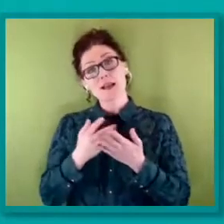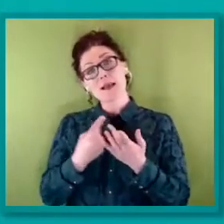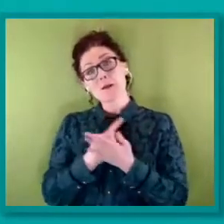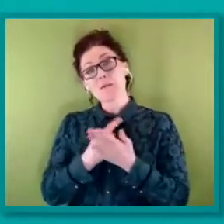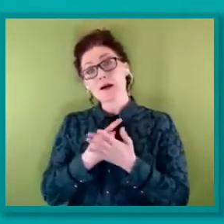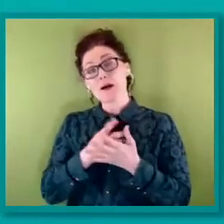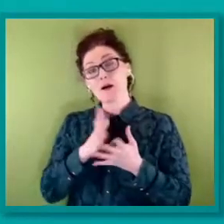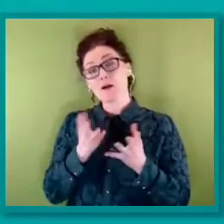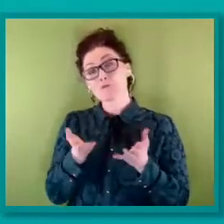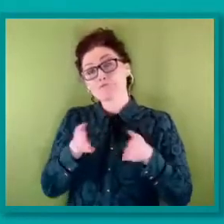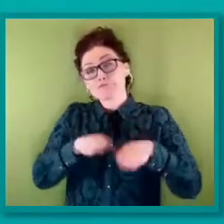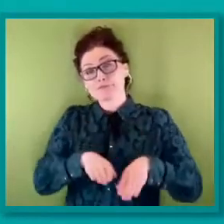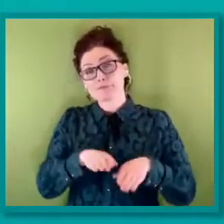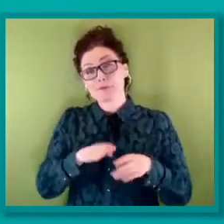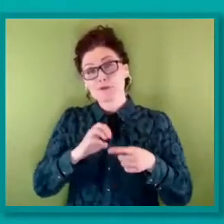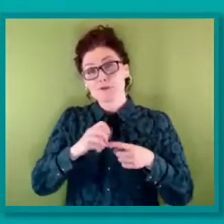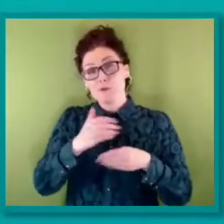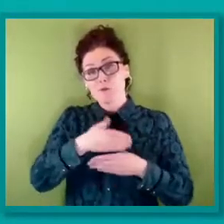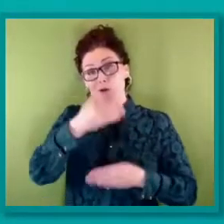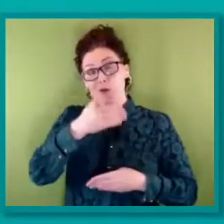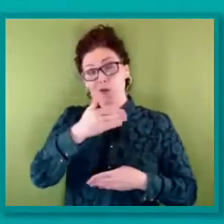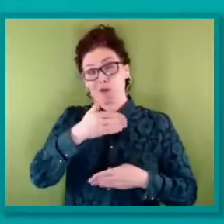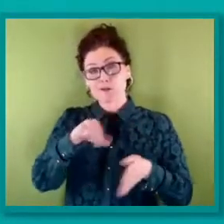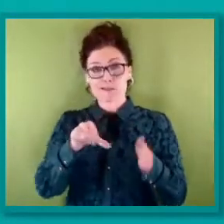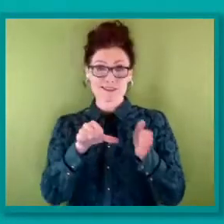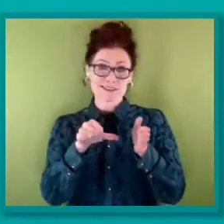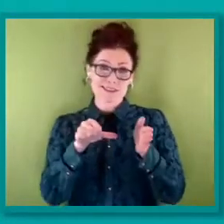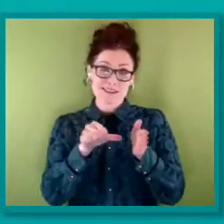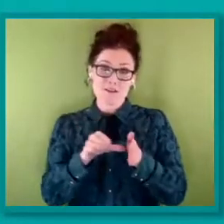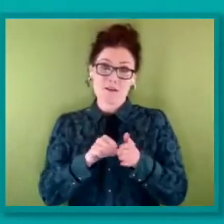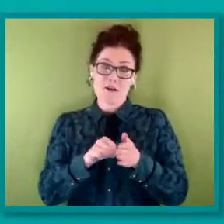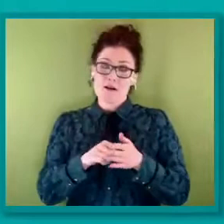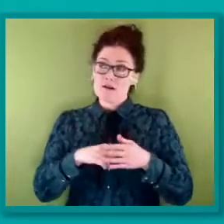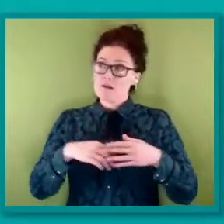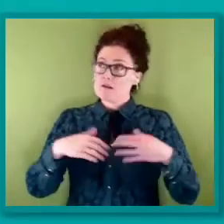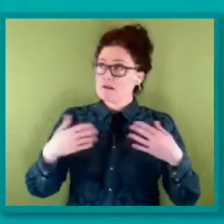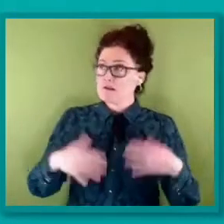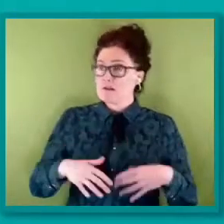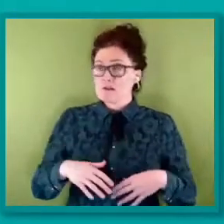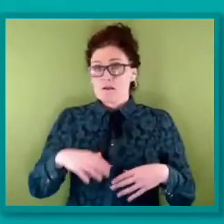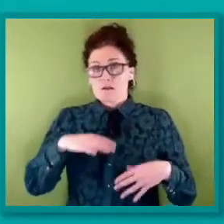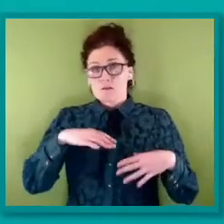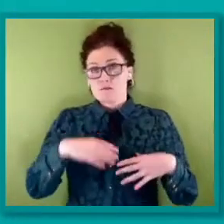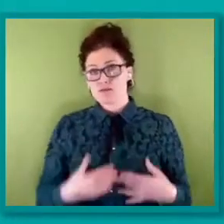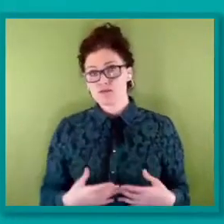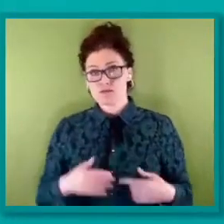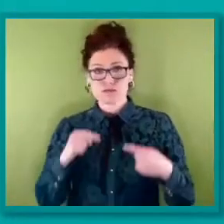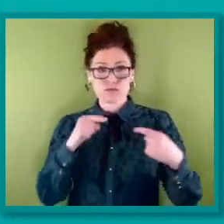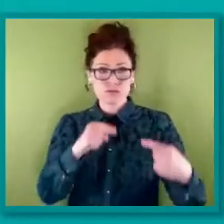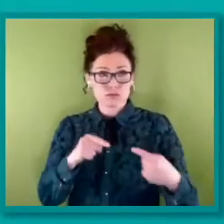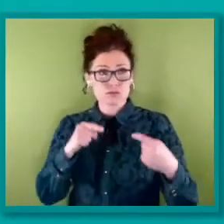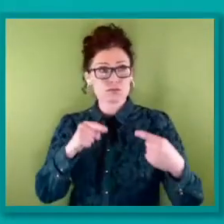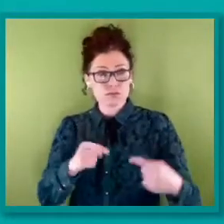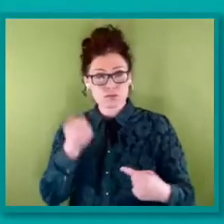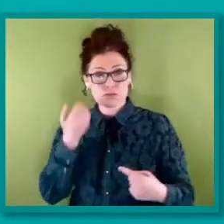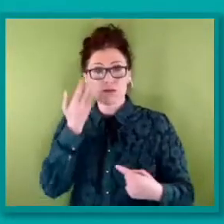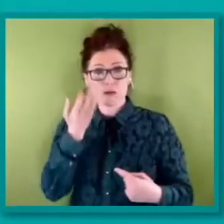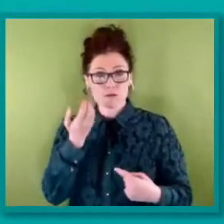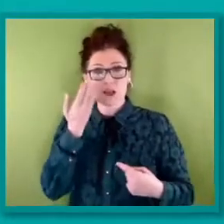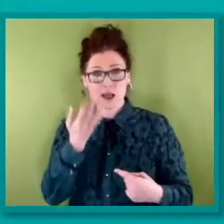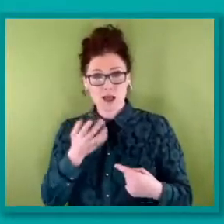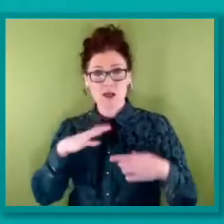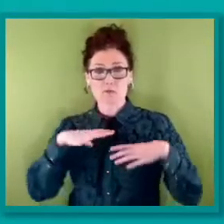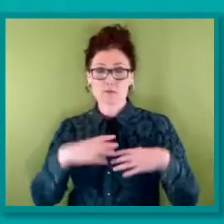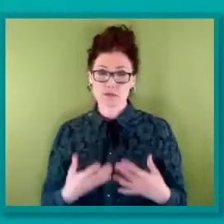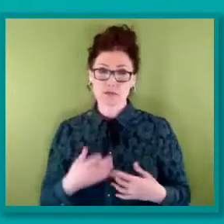Feels hard because it's hard. It can some days feel like we're losing, but we have won before and we will win again.